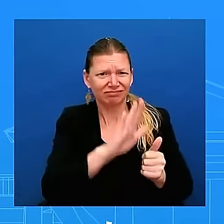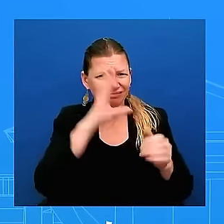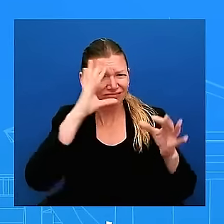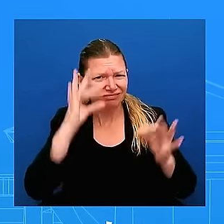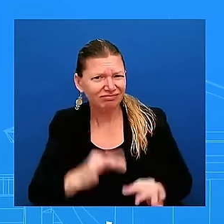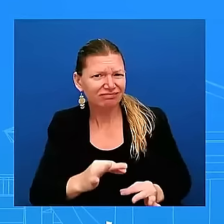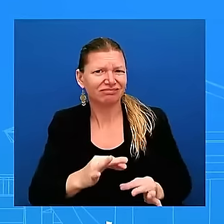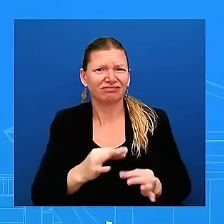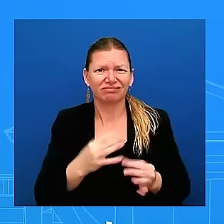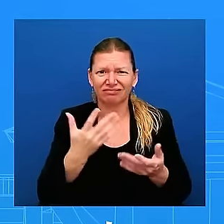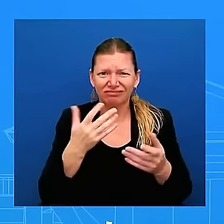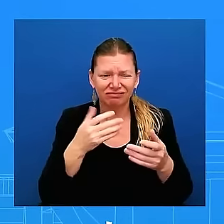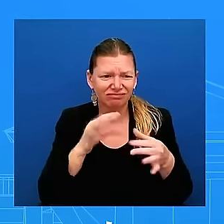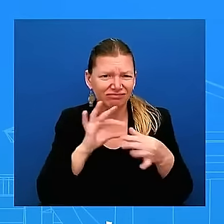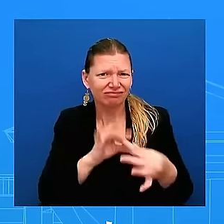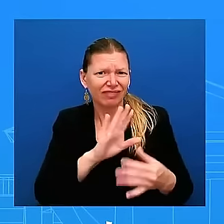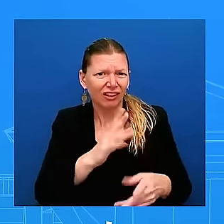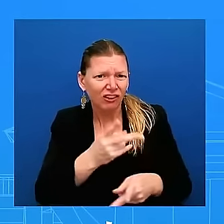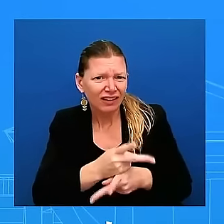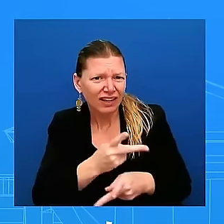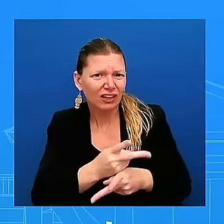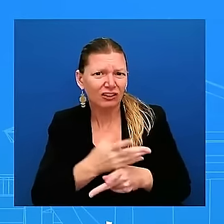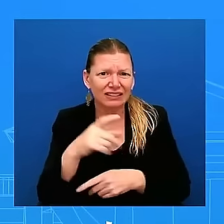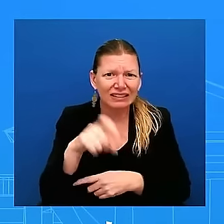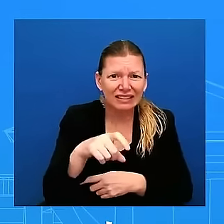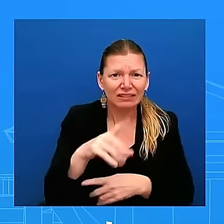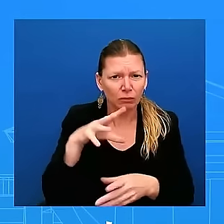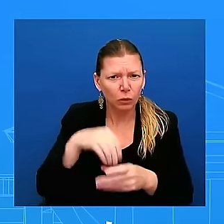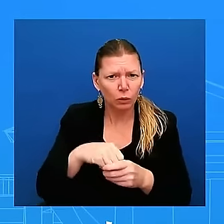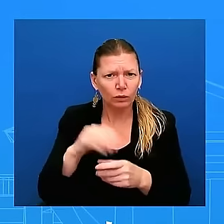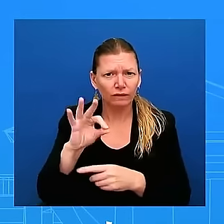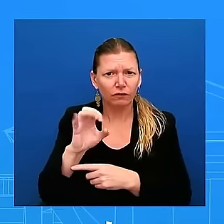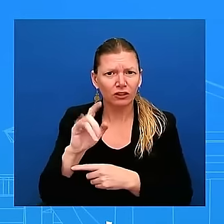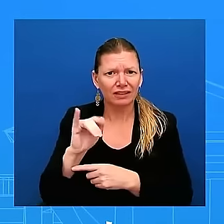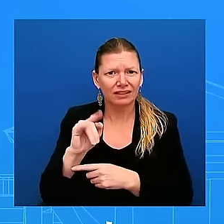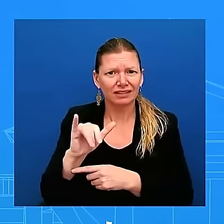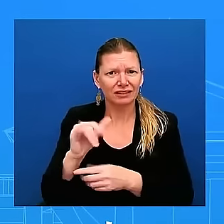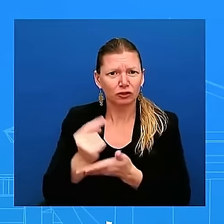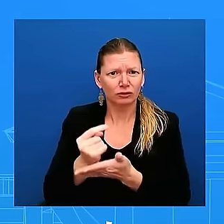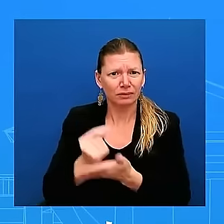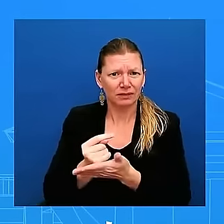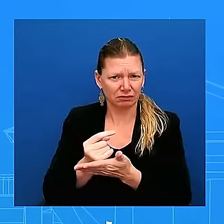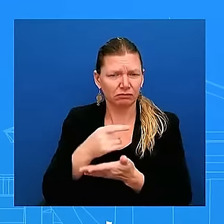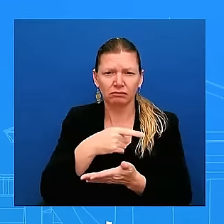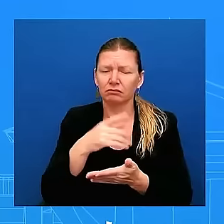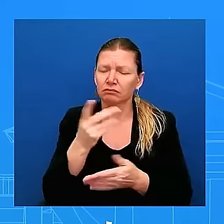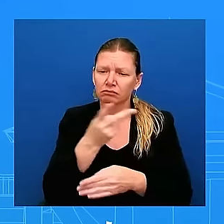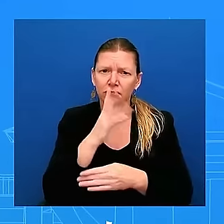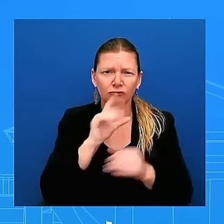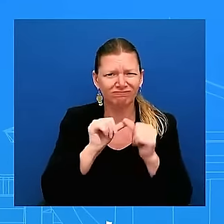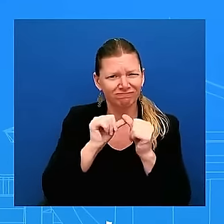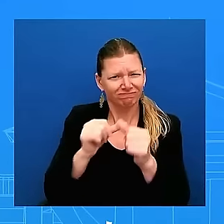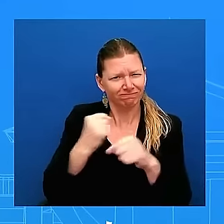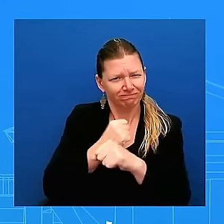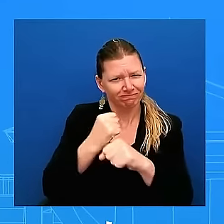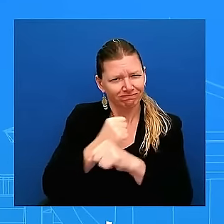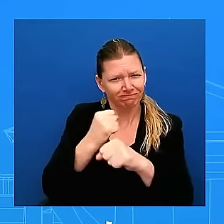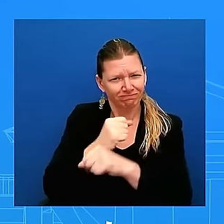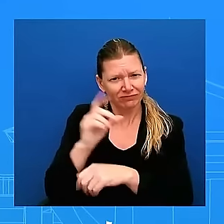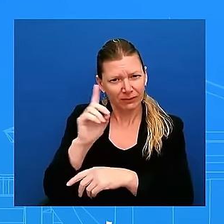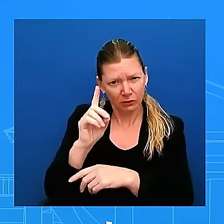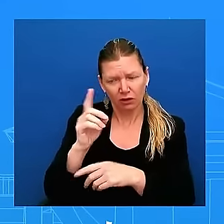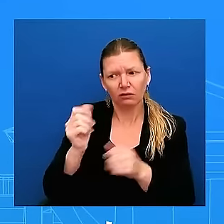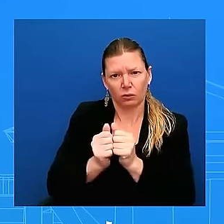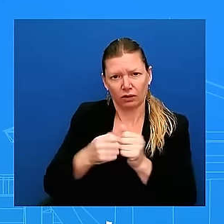to fight alongside Democrats in Congress until the protections of Roe v. Wade are restored in federal law for all women